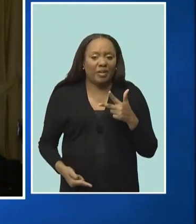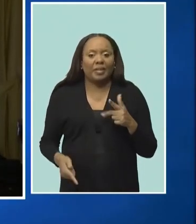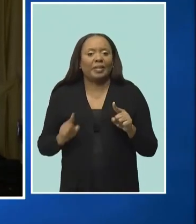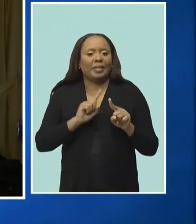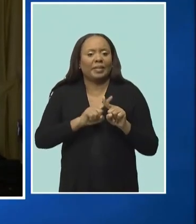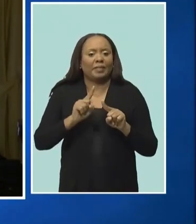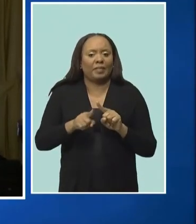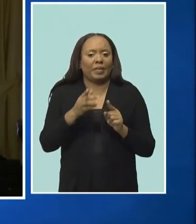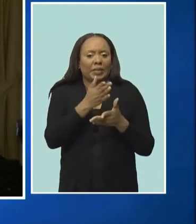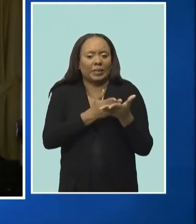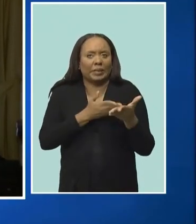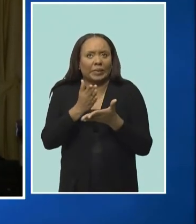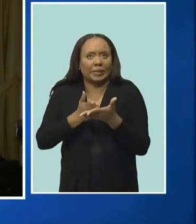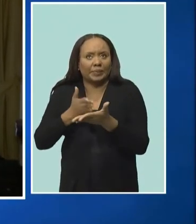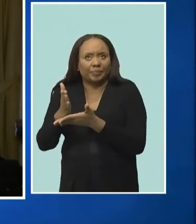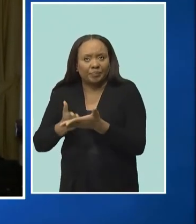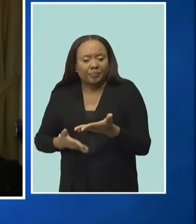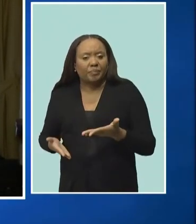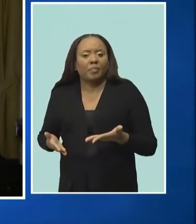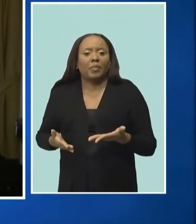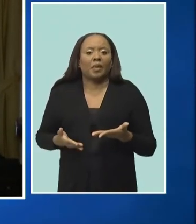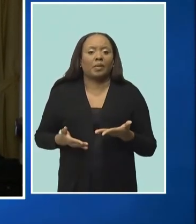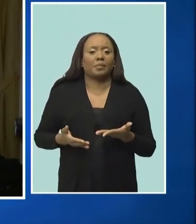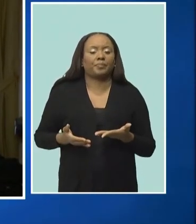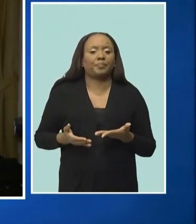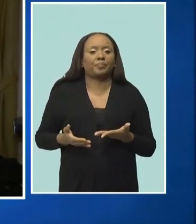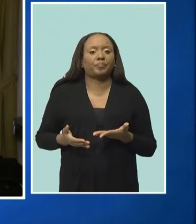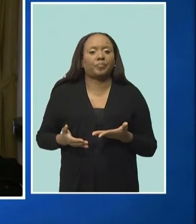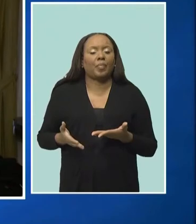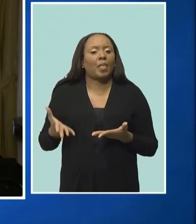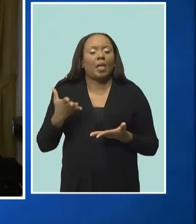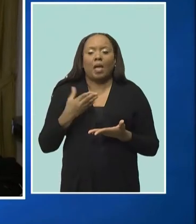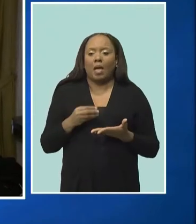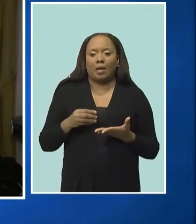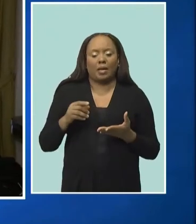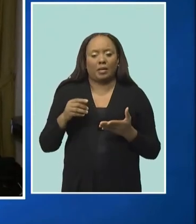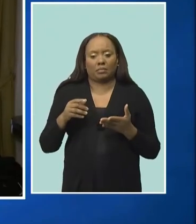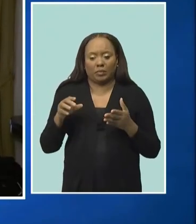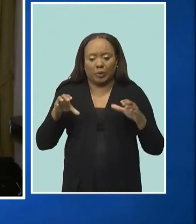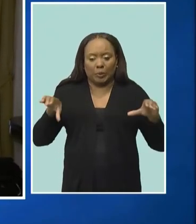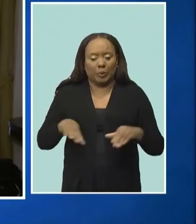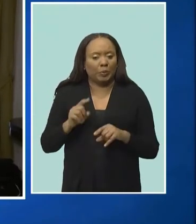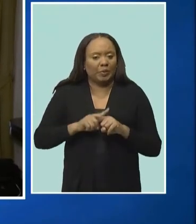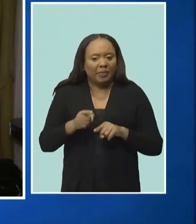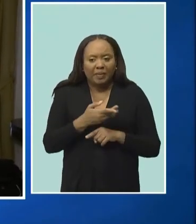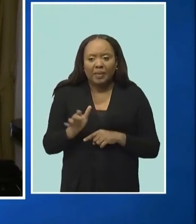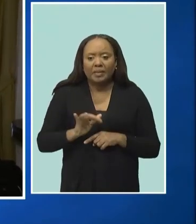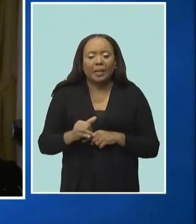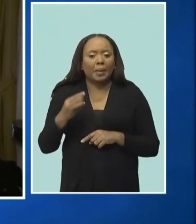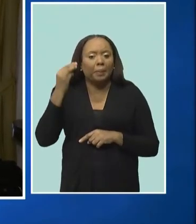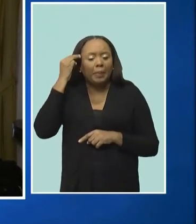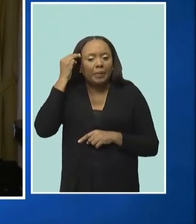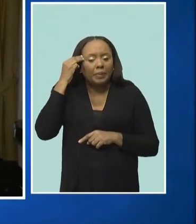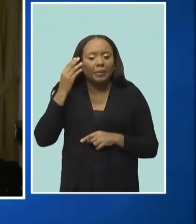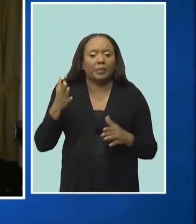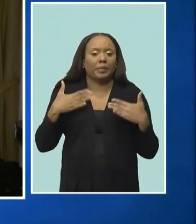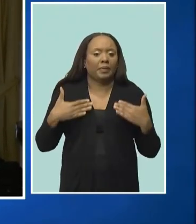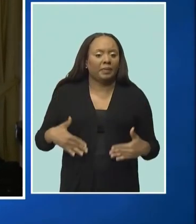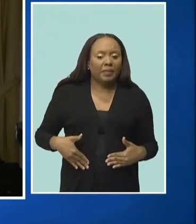And the expedition alone is something which is a test of mental and physical fortitude.